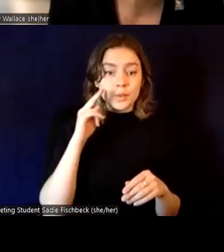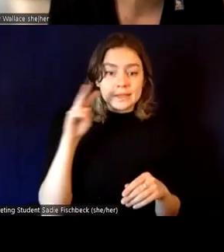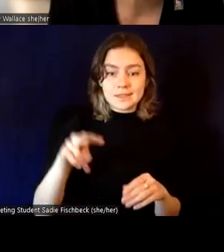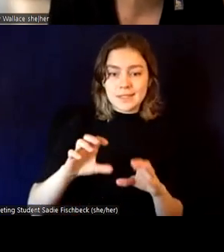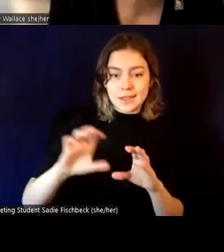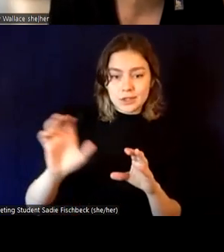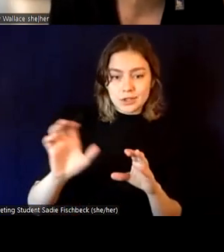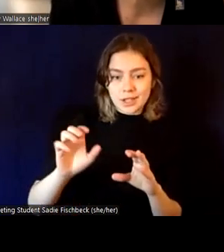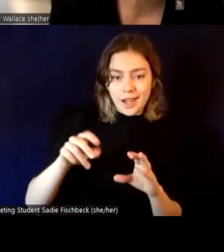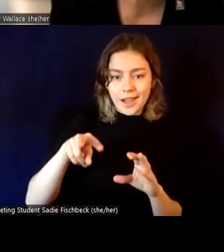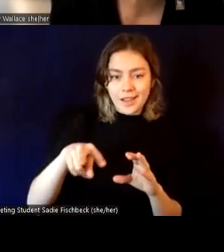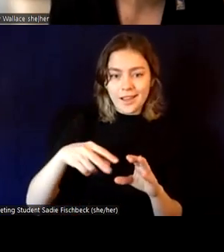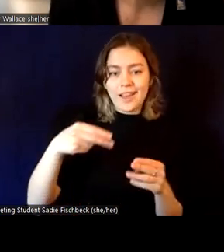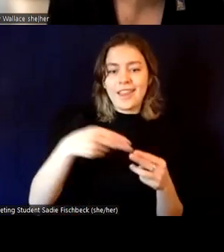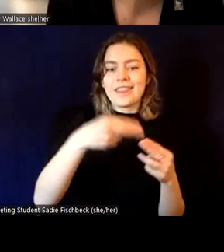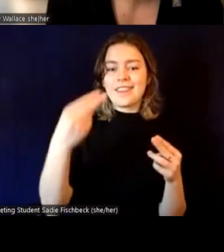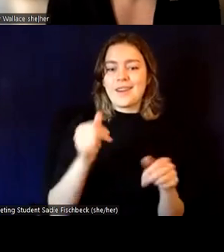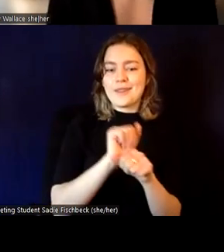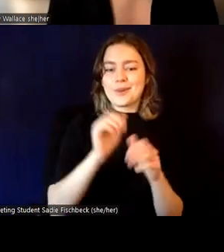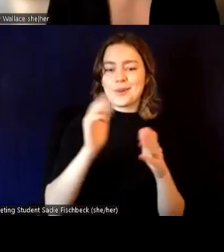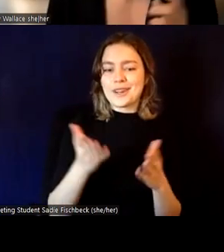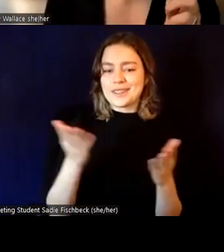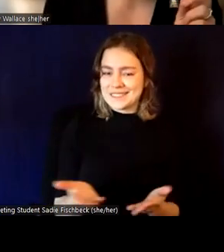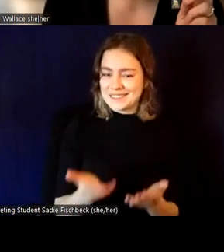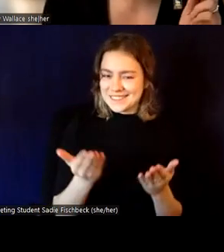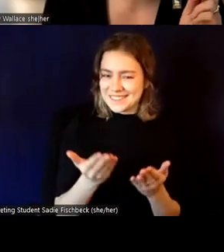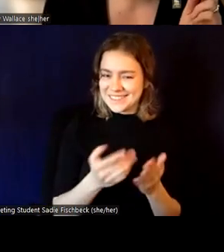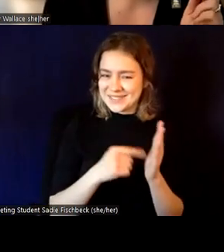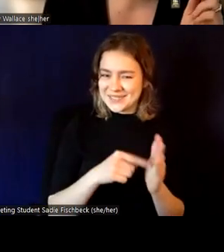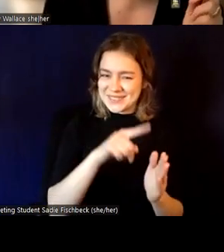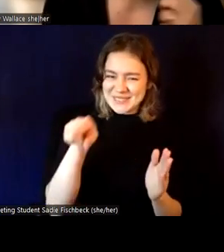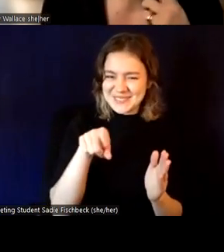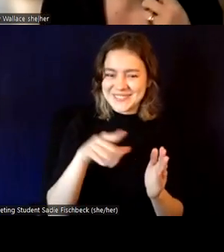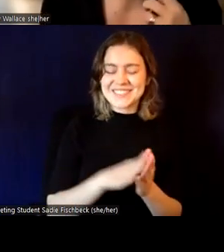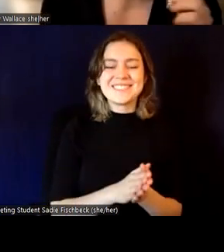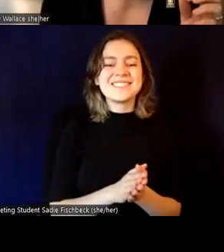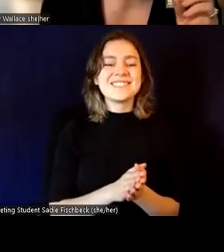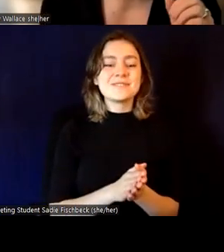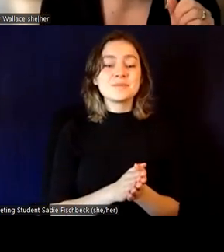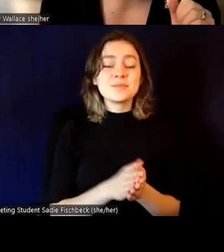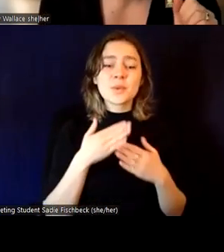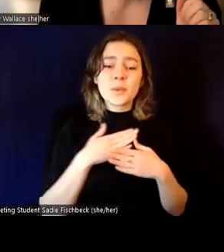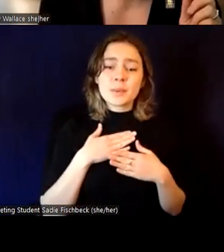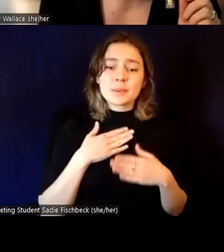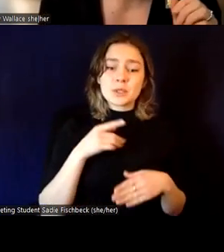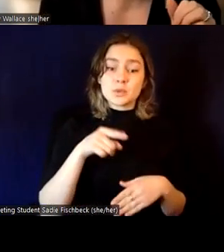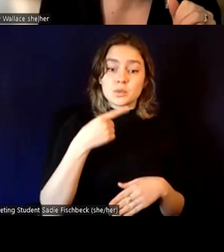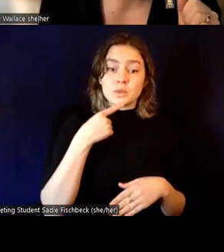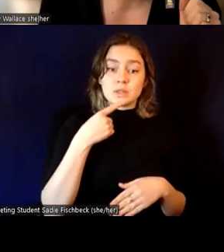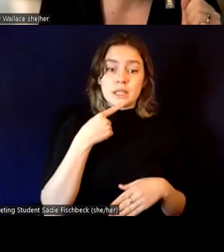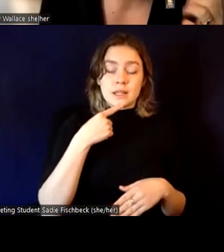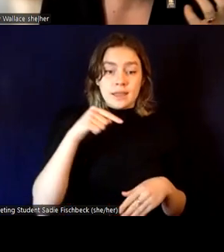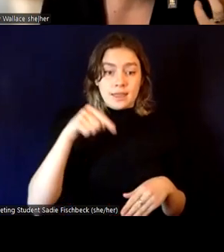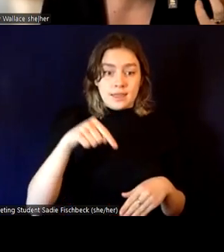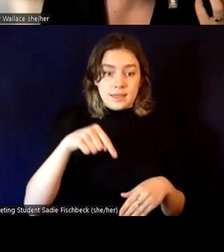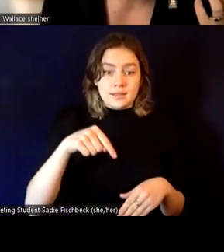colleagues are well represented here. Um, and then also amongst our, I appreciate what you said about how this isn't,